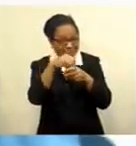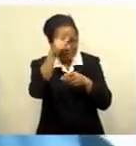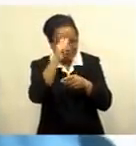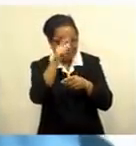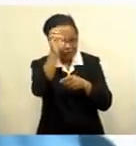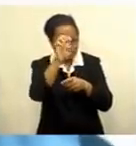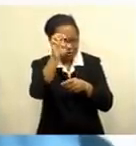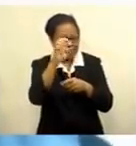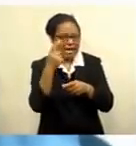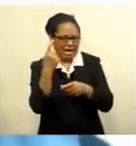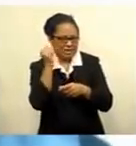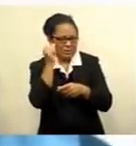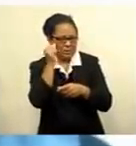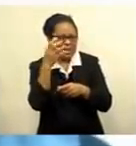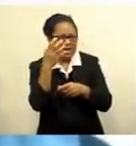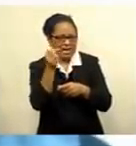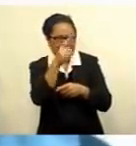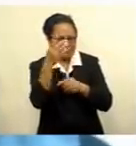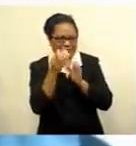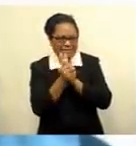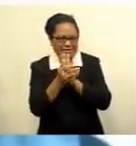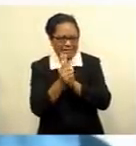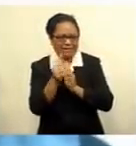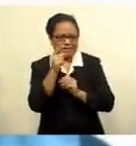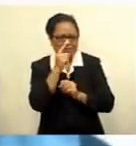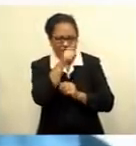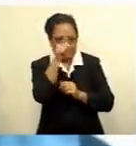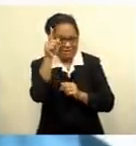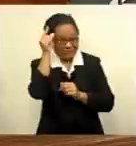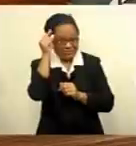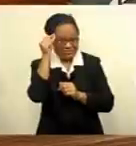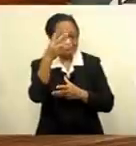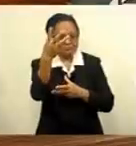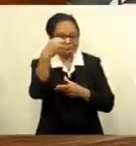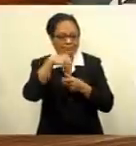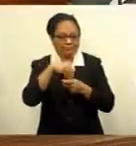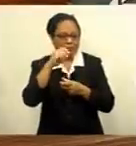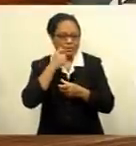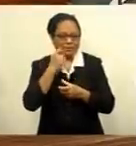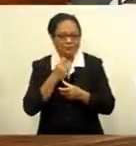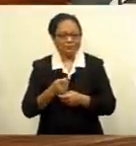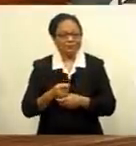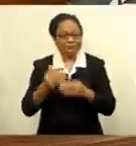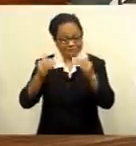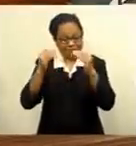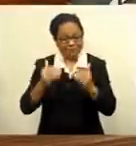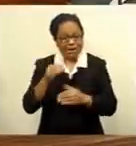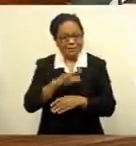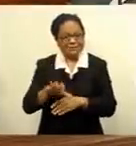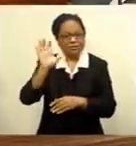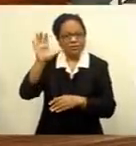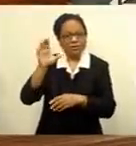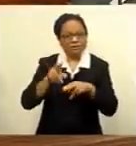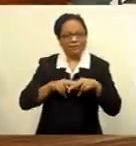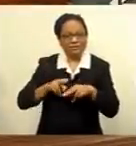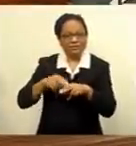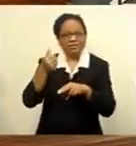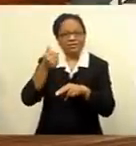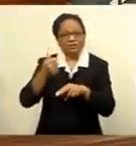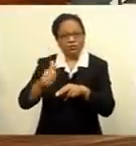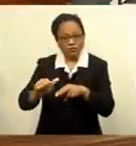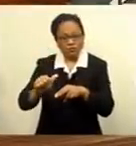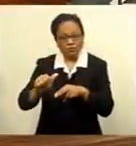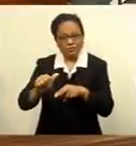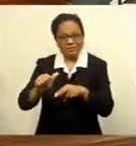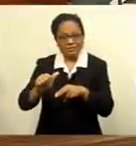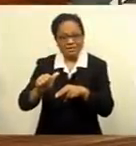good seat of players who currently playing in the Super League. Basketball Fiji has used the lockdown period to upscale